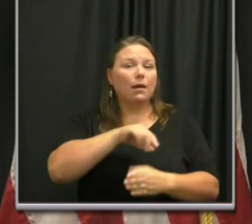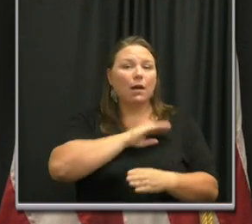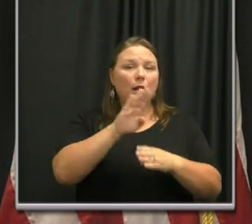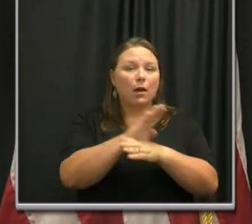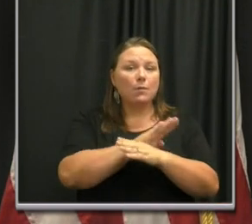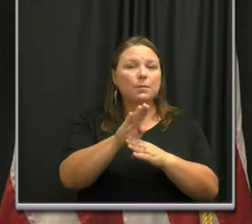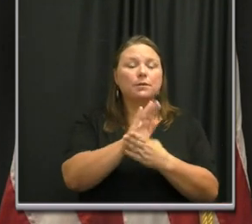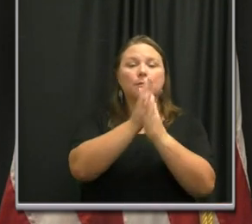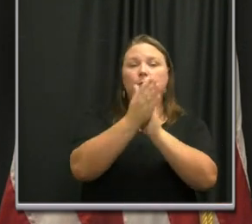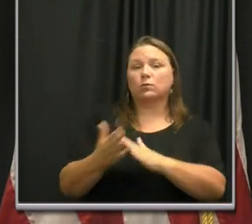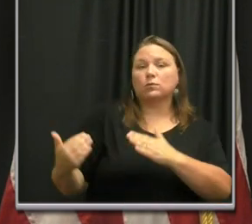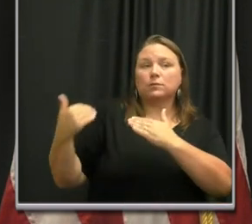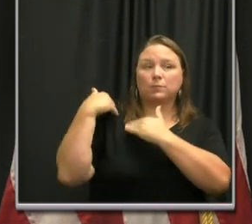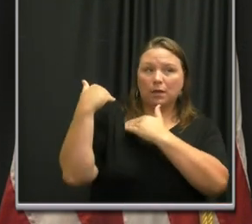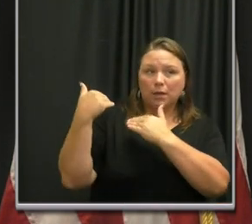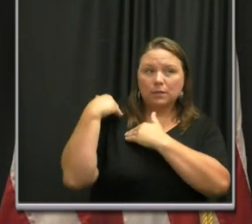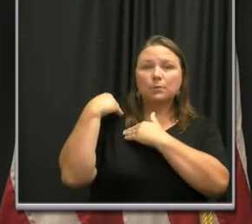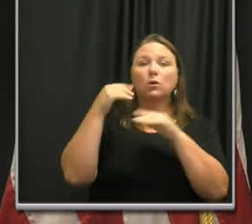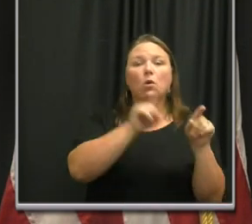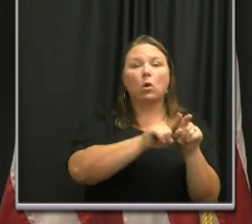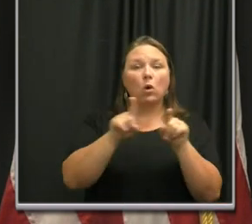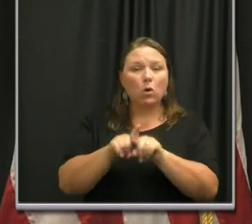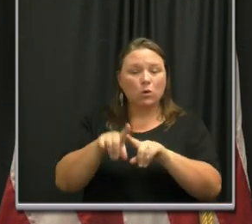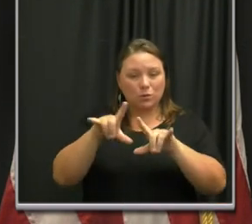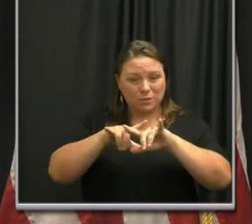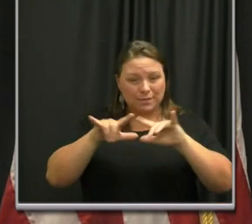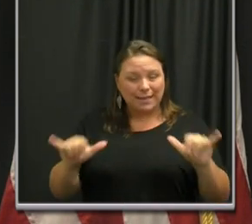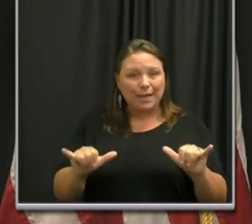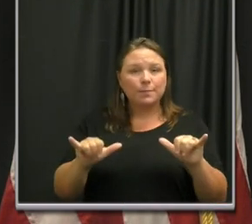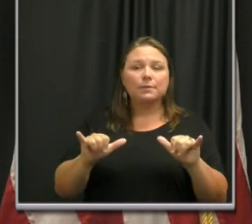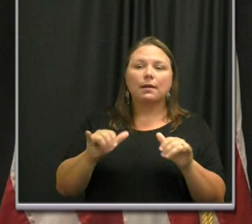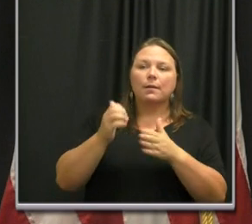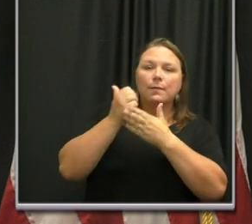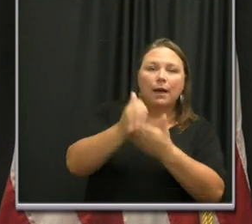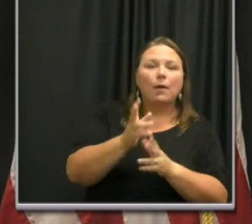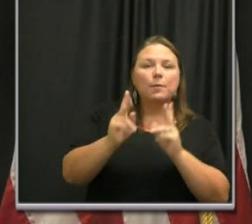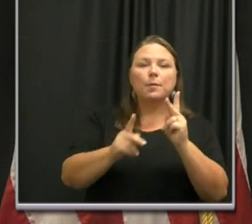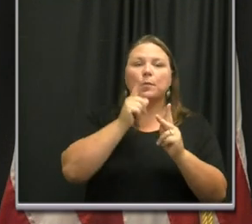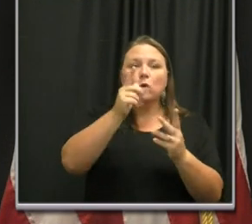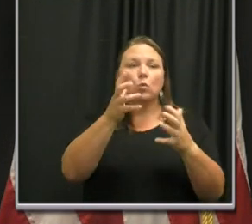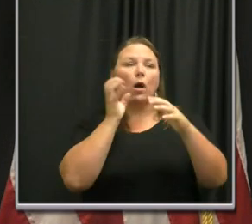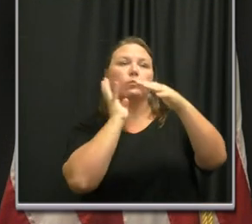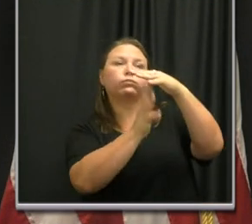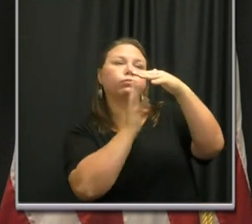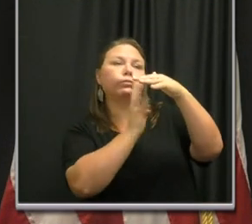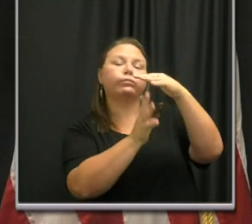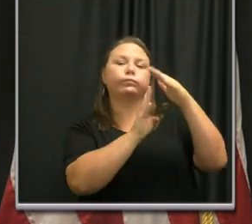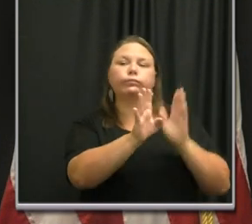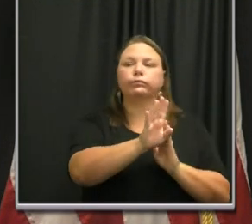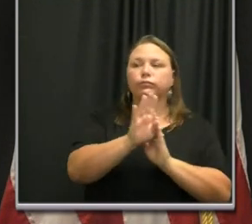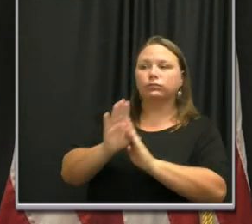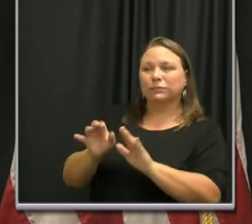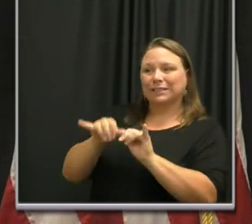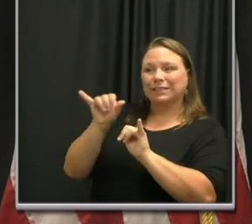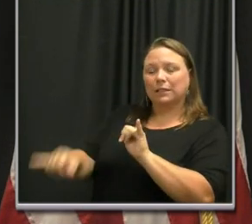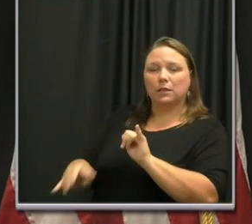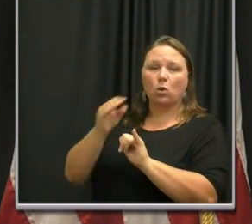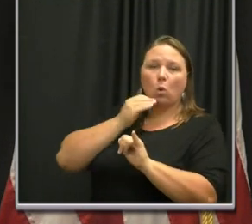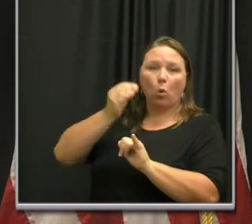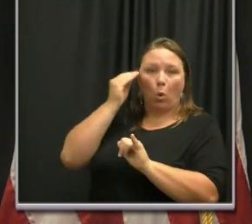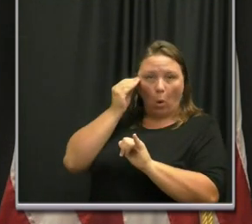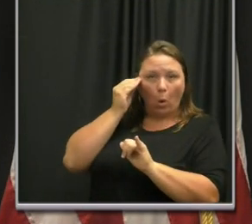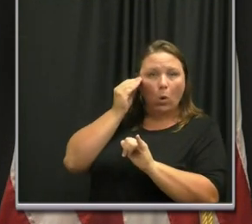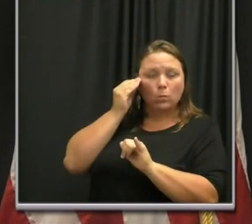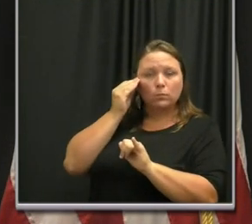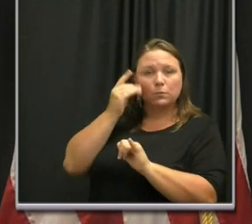operate responsibly while also discouraging those who would come here and shirk their personal and societal responsibilities